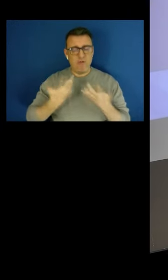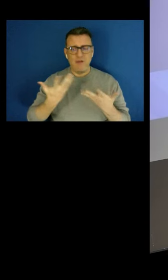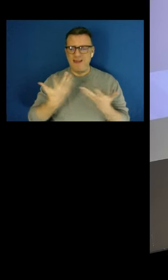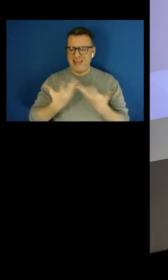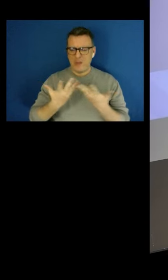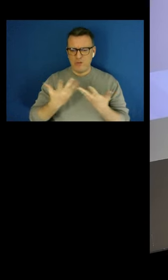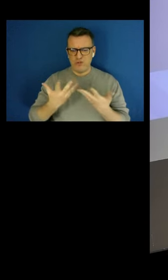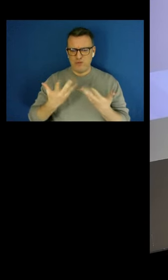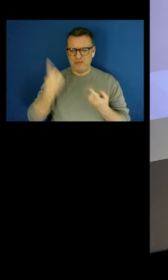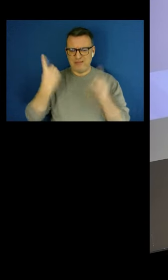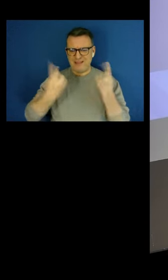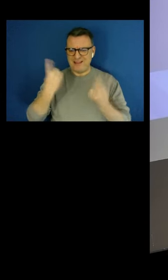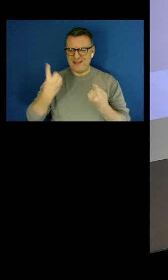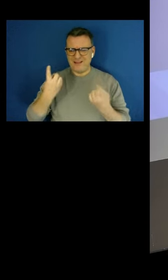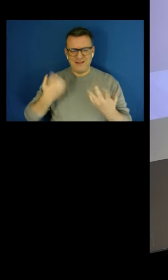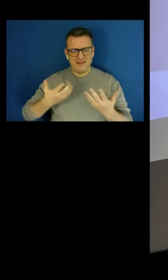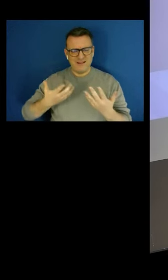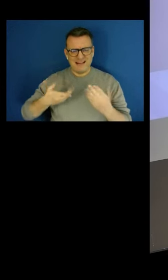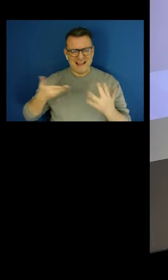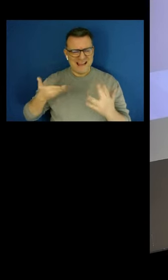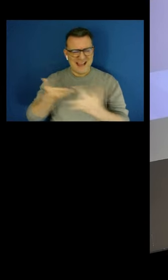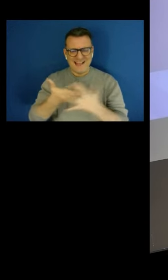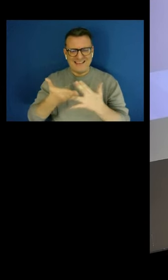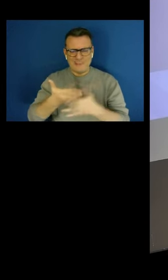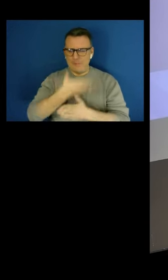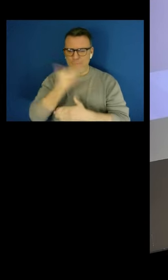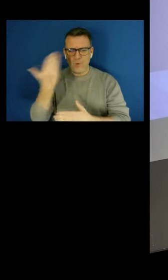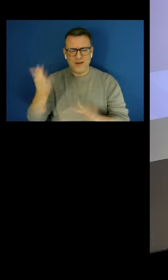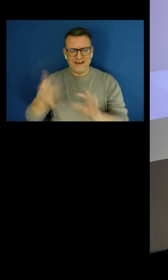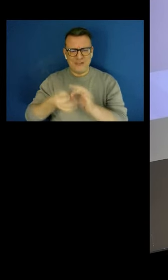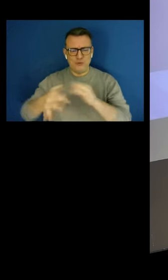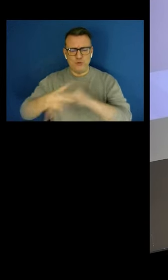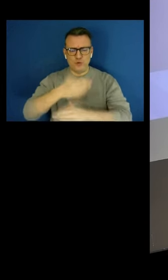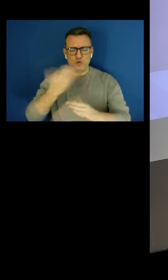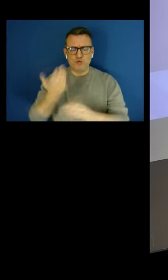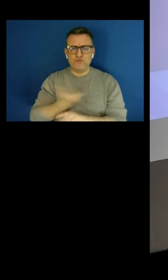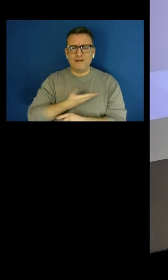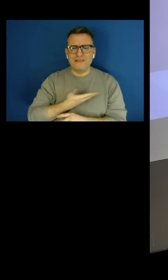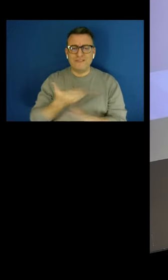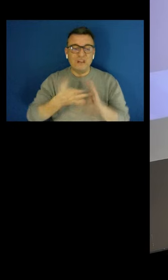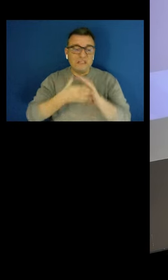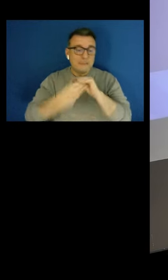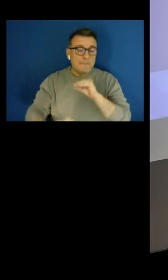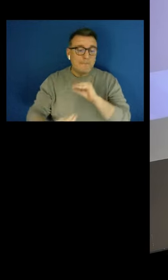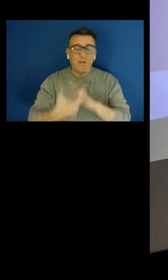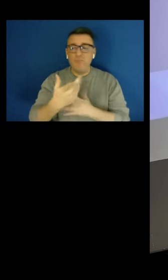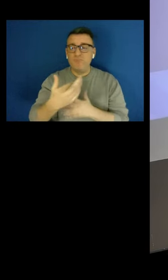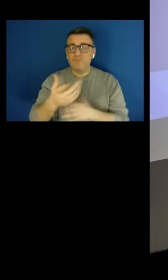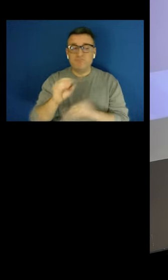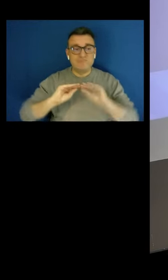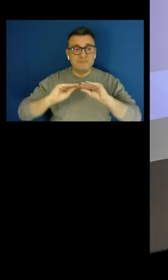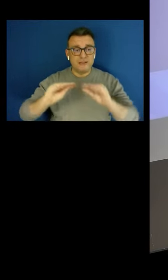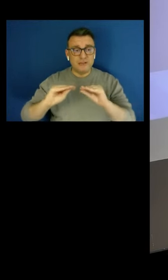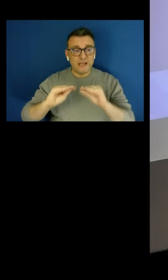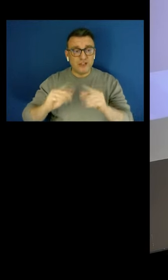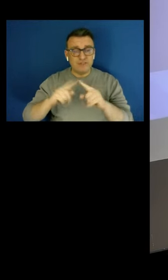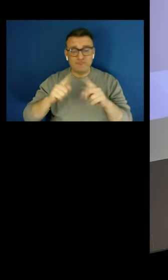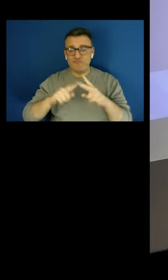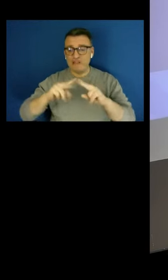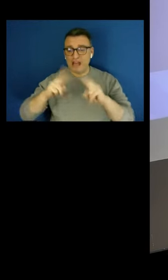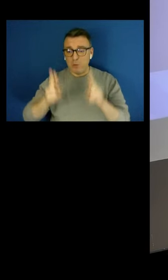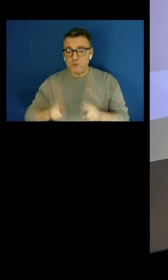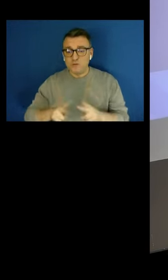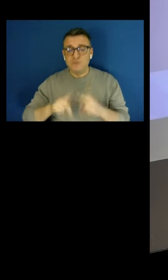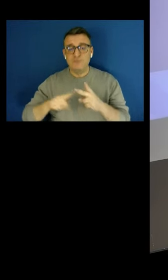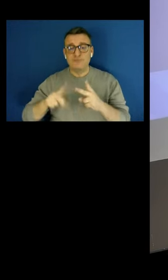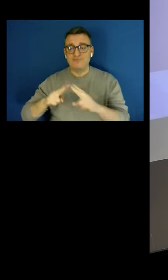of access to specific social rights like education, housing, services to housing,